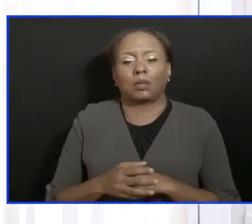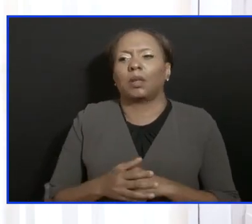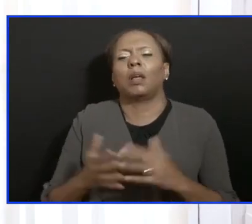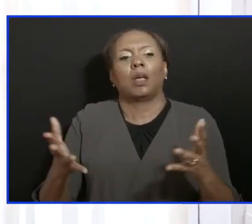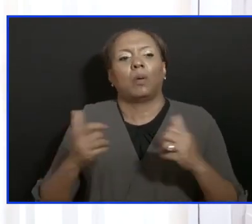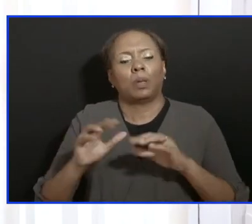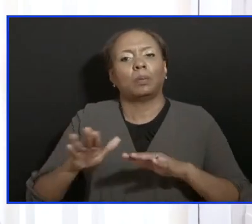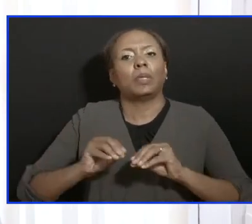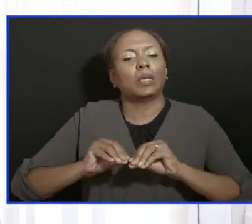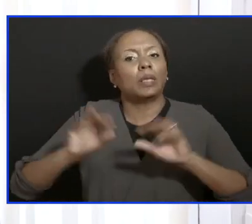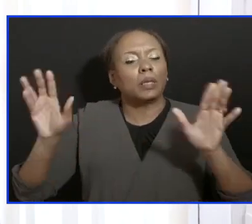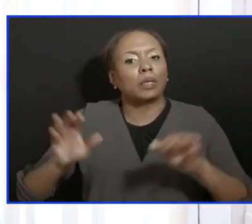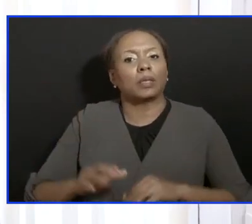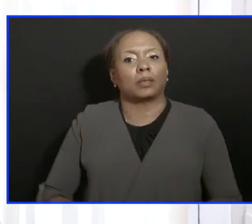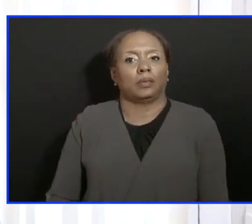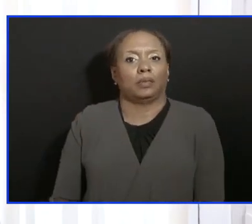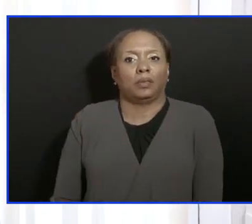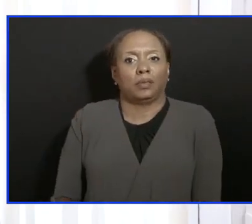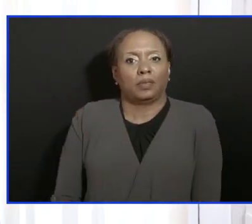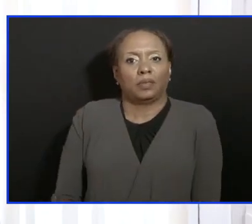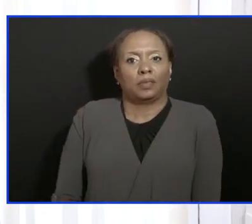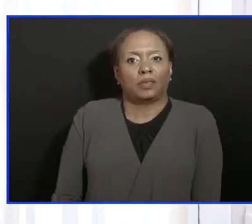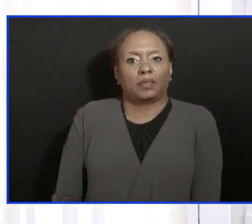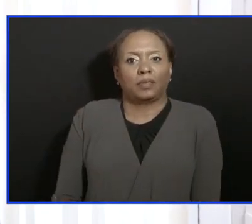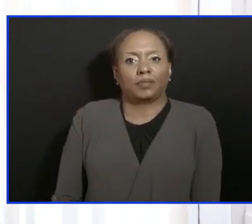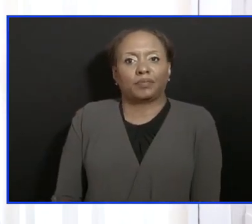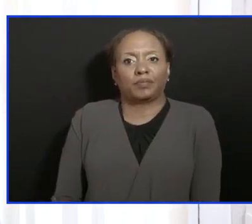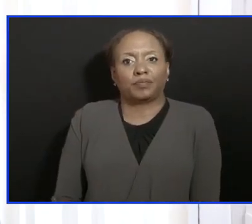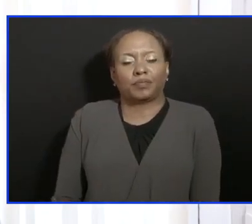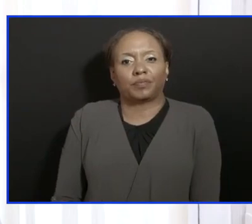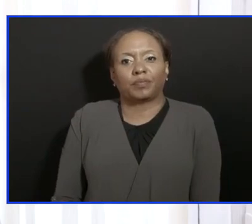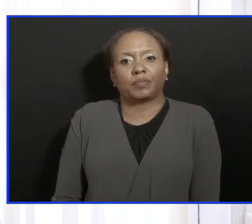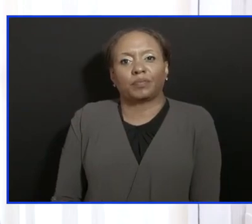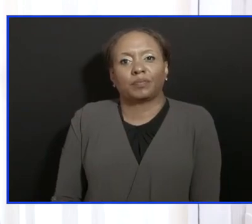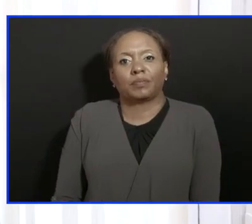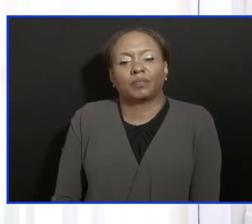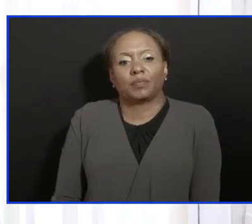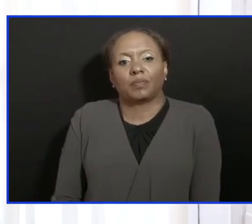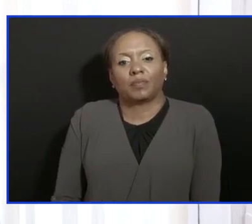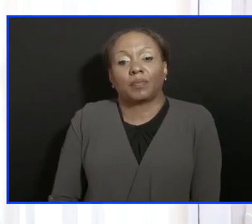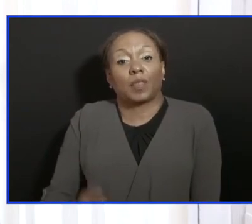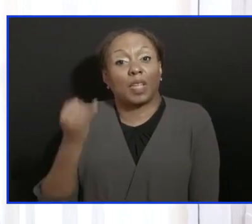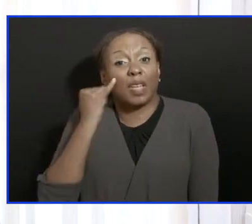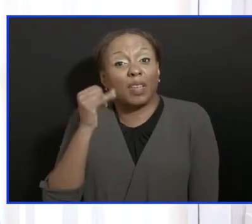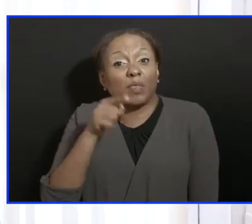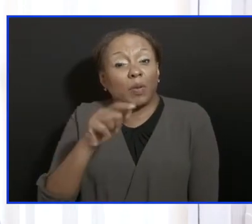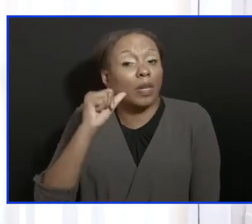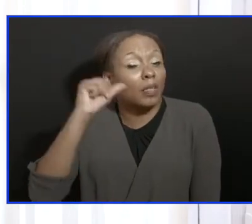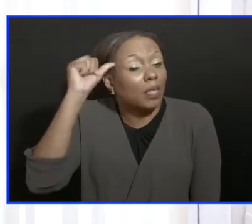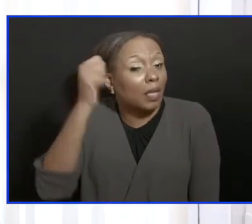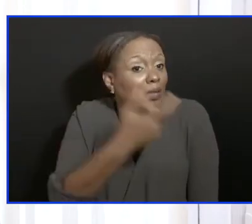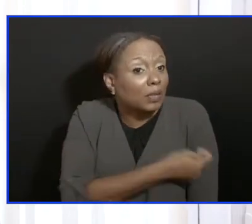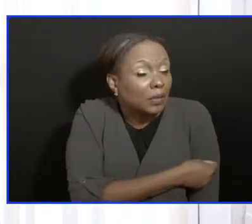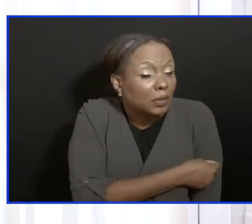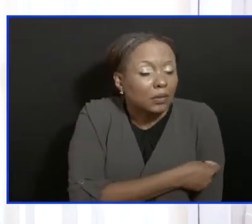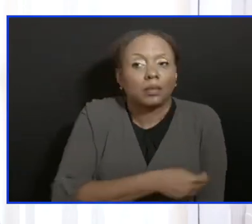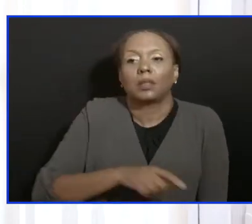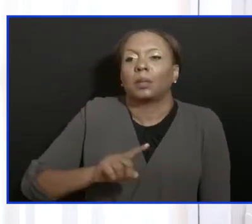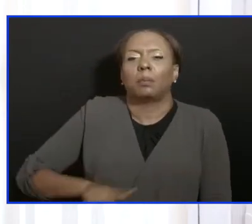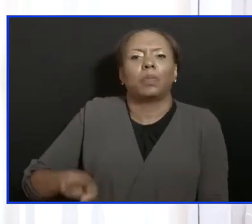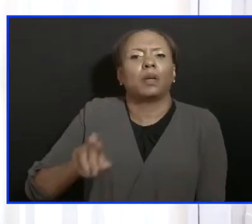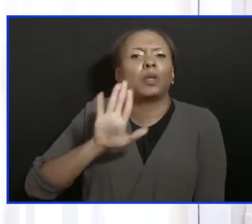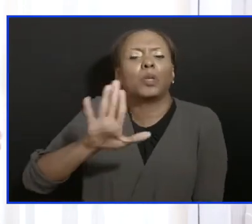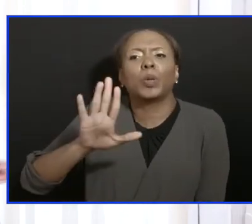clear that it makes no sense you taking the vaccine and knowing that you have a teenager who living in the house with you, but you ain't letting them take it,